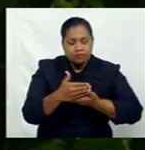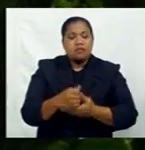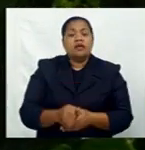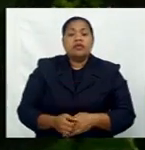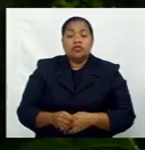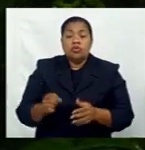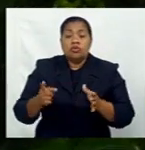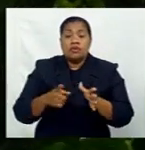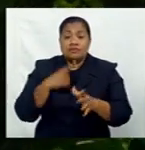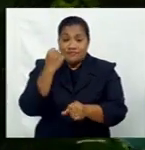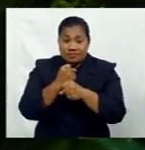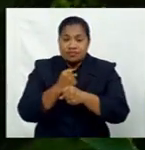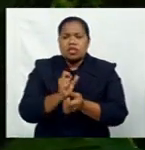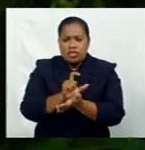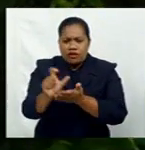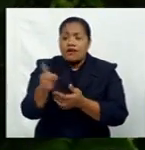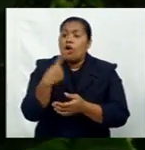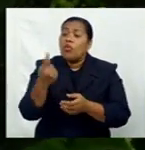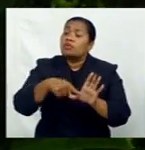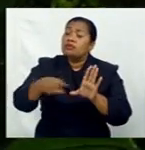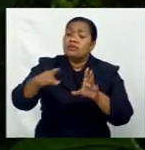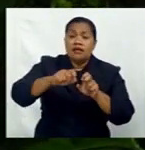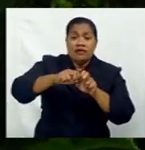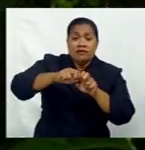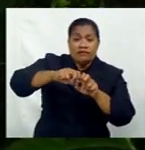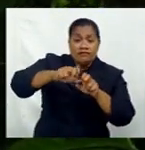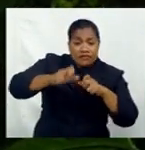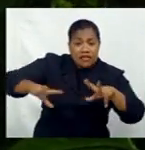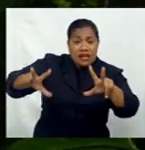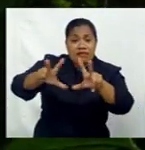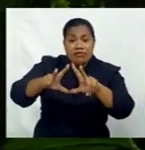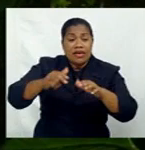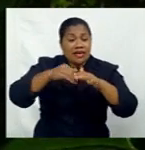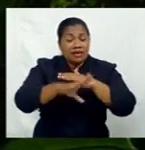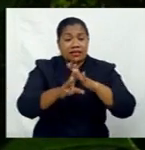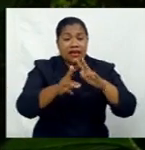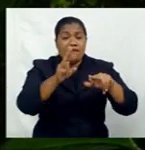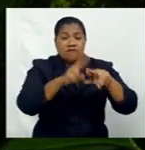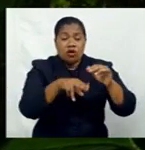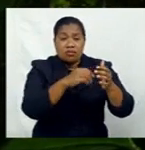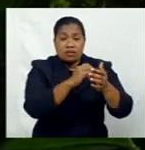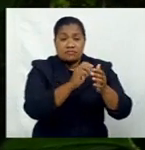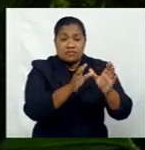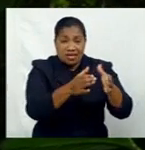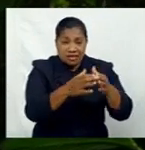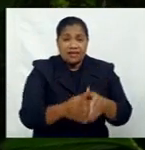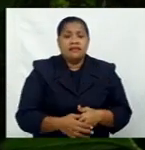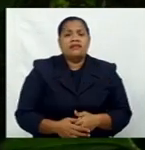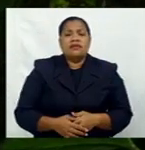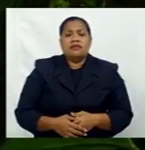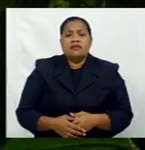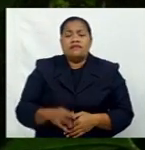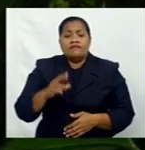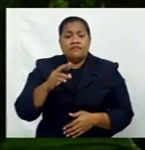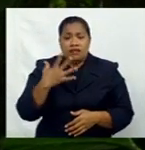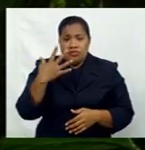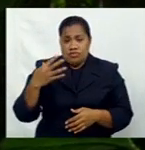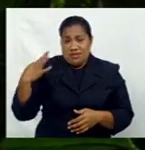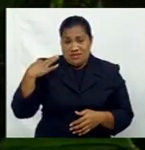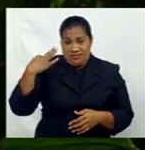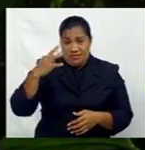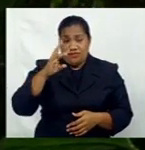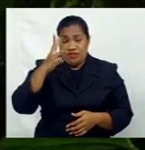outside of Vitilevu and are in the formal sector and are also eligible for the $360 government unemployment